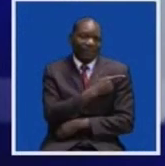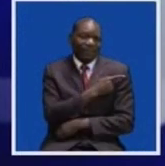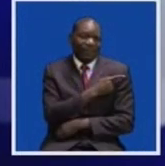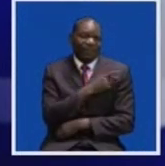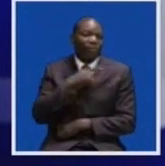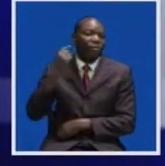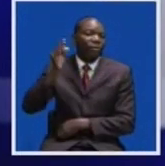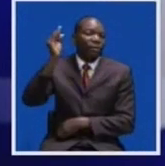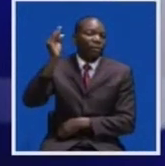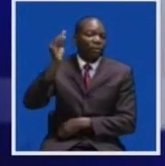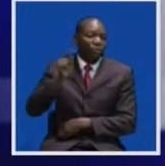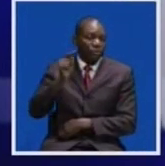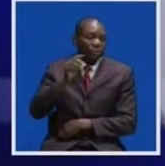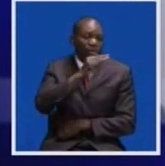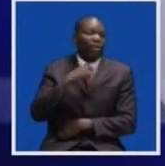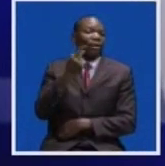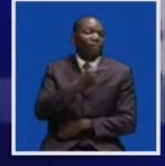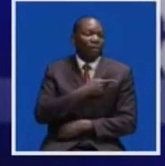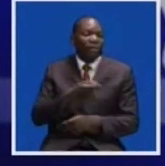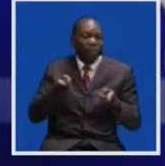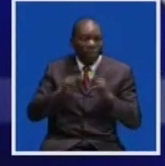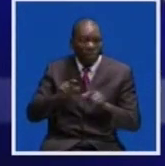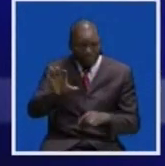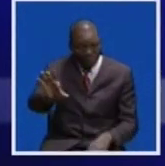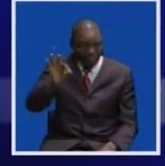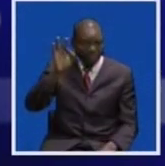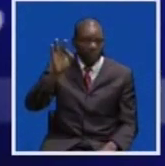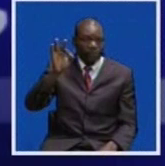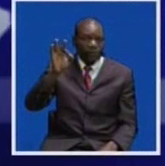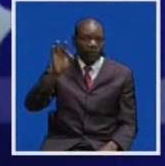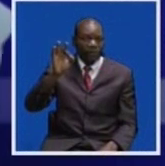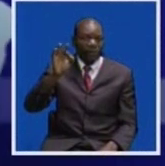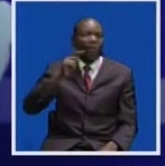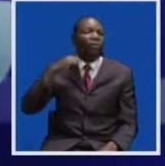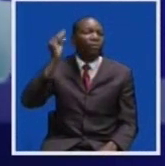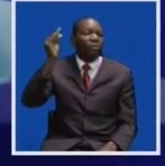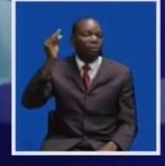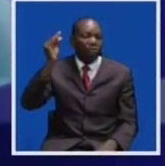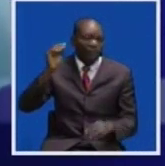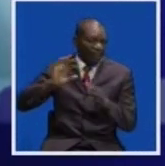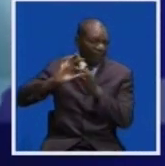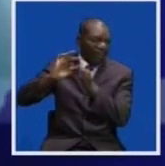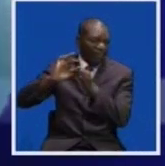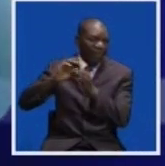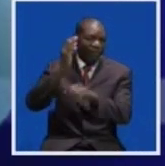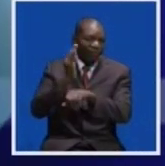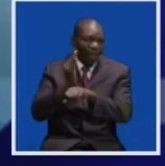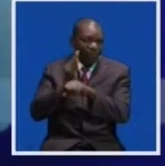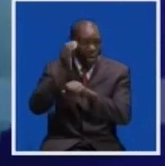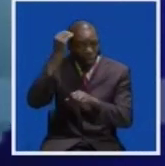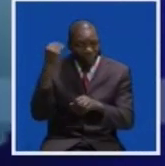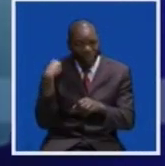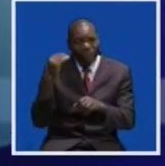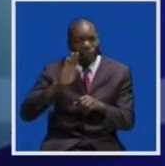said a minister becomes an MP from the date of nomination and that the taking of oath only relates to the performing of the functions of